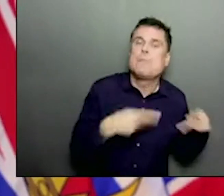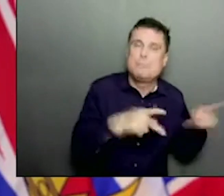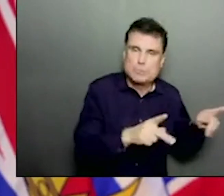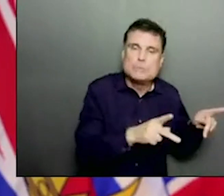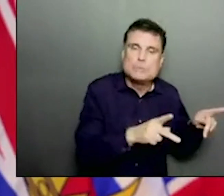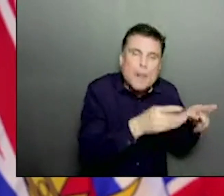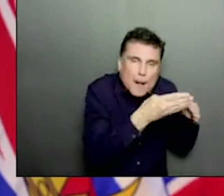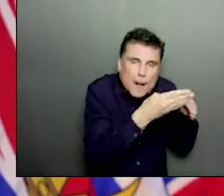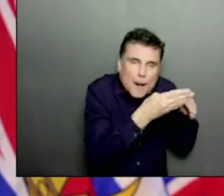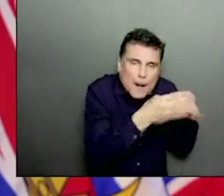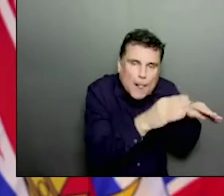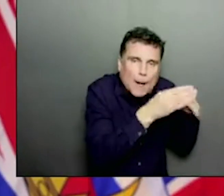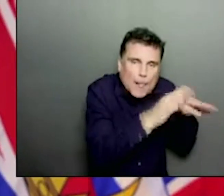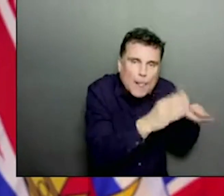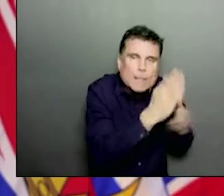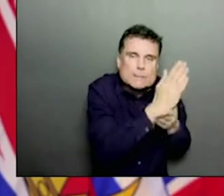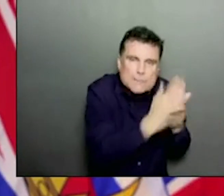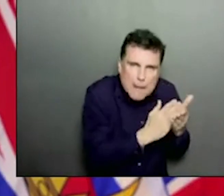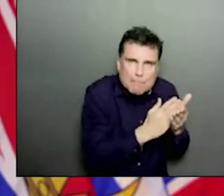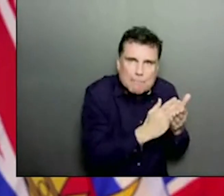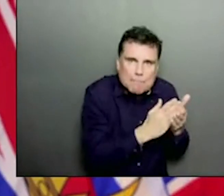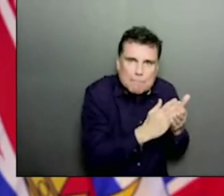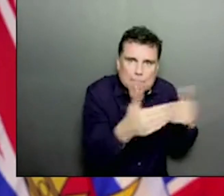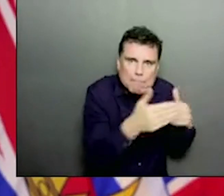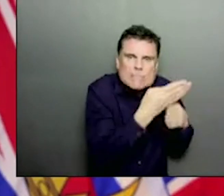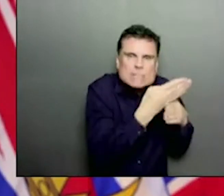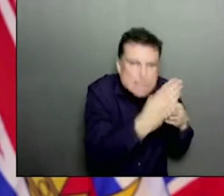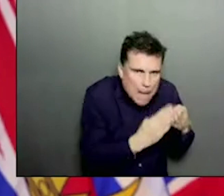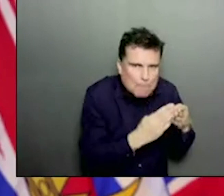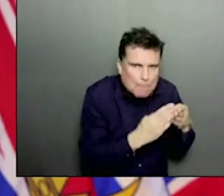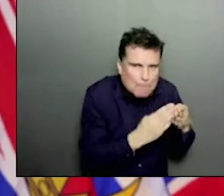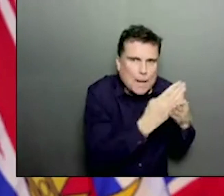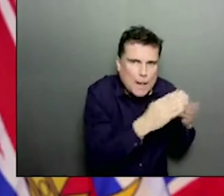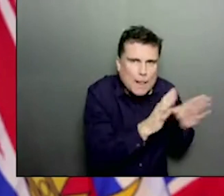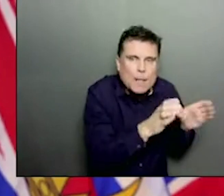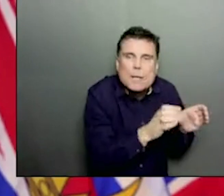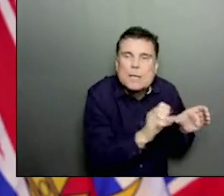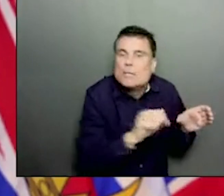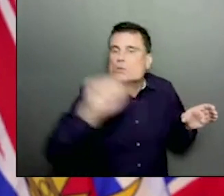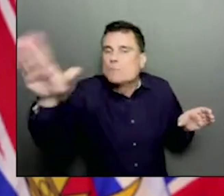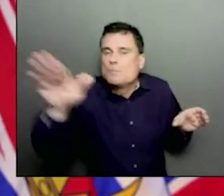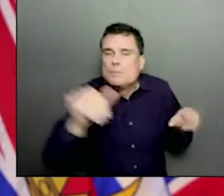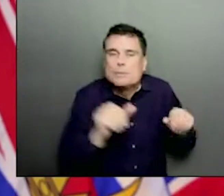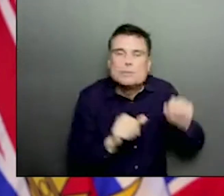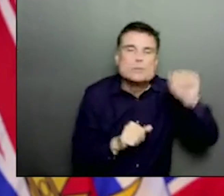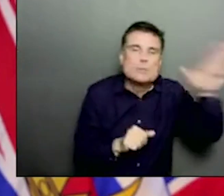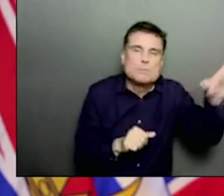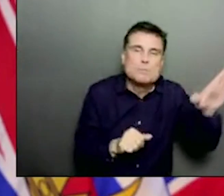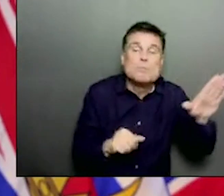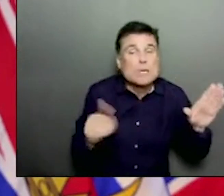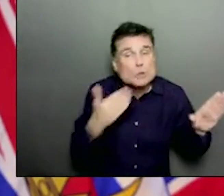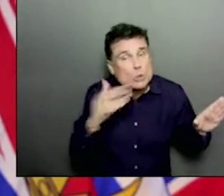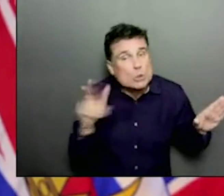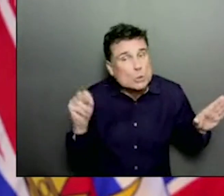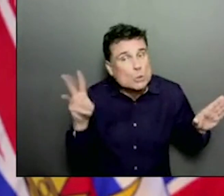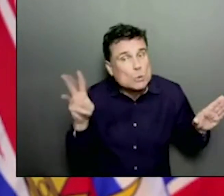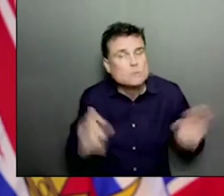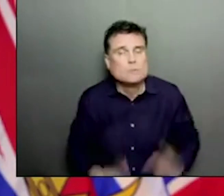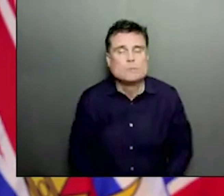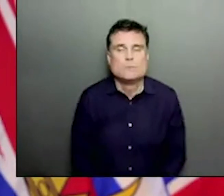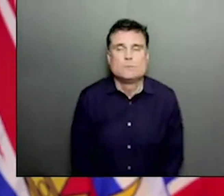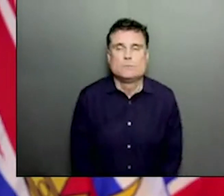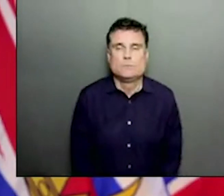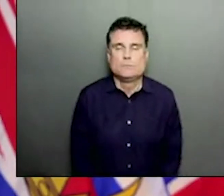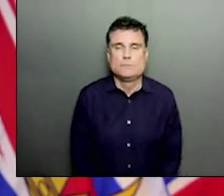and make our life a little bit brighter on the horizon. So yes, it is, I